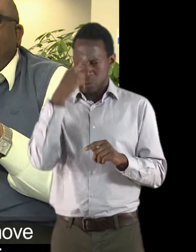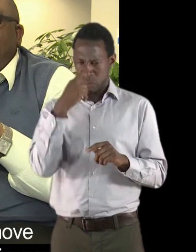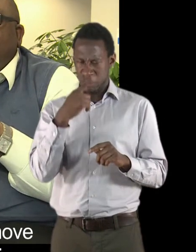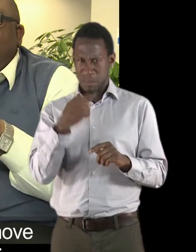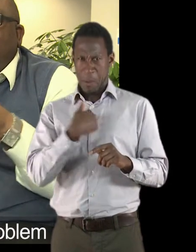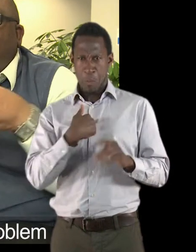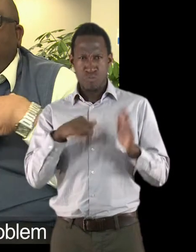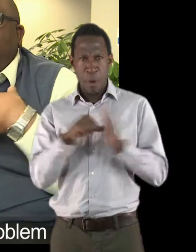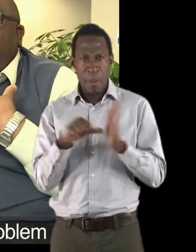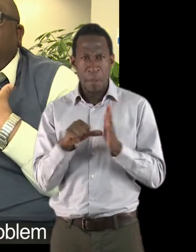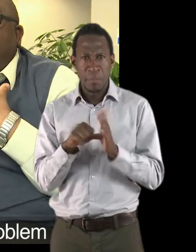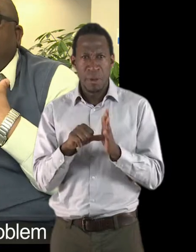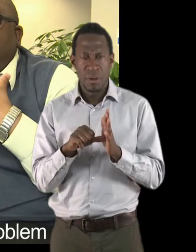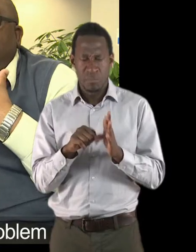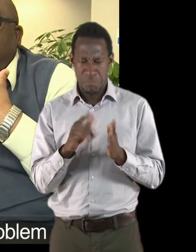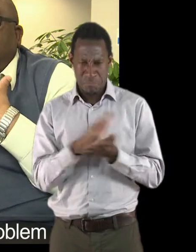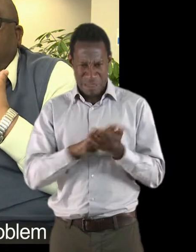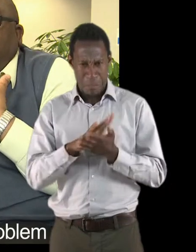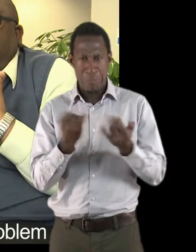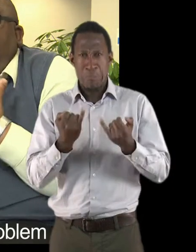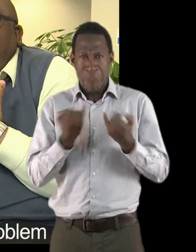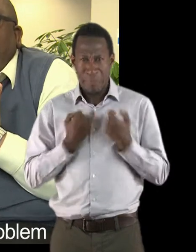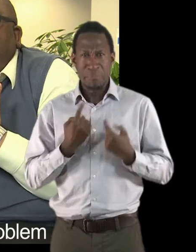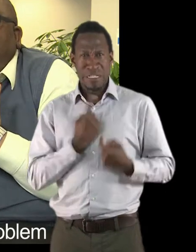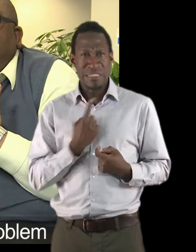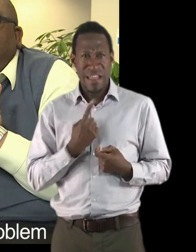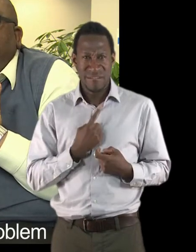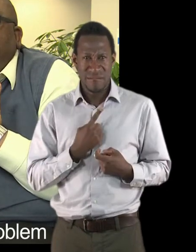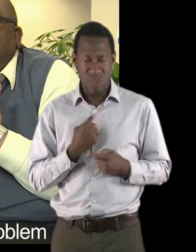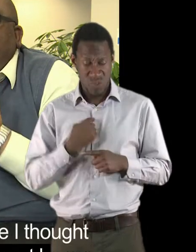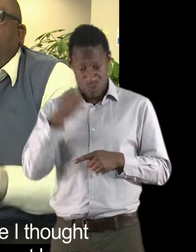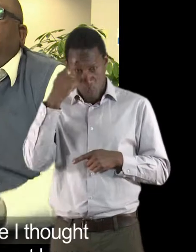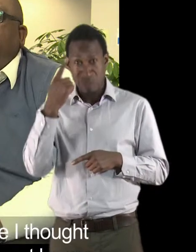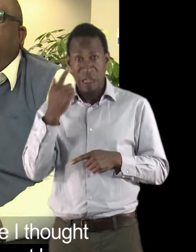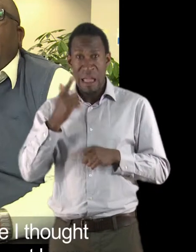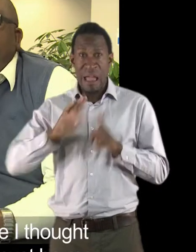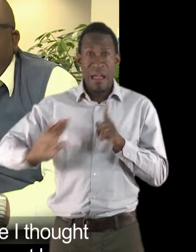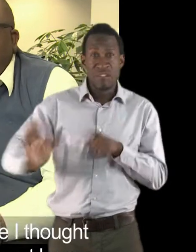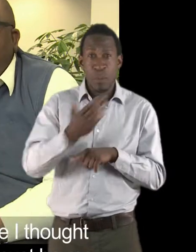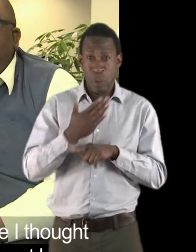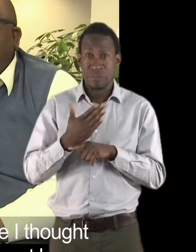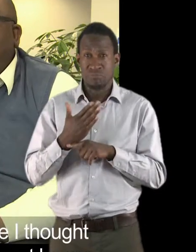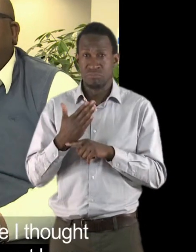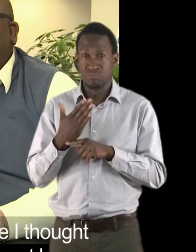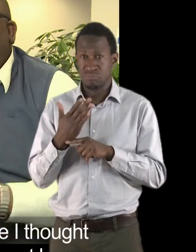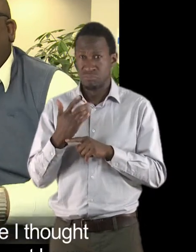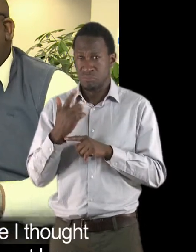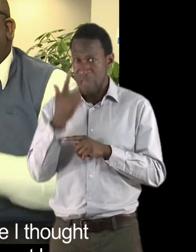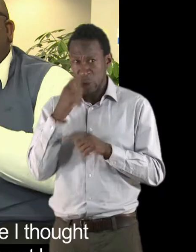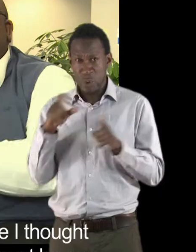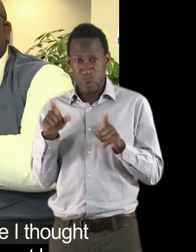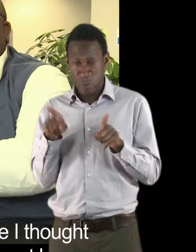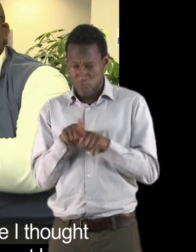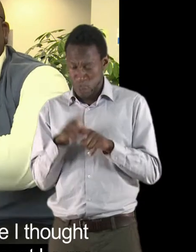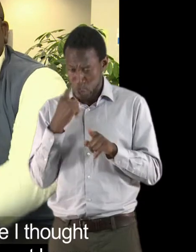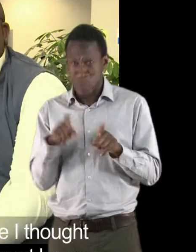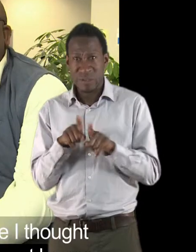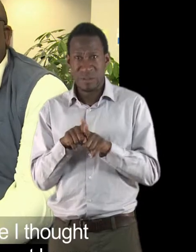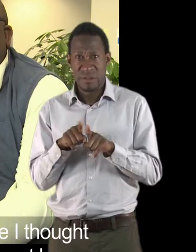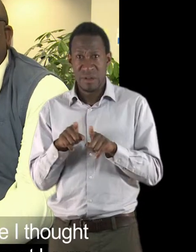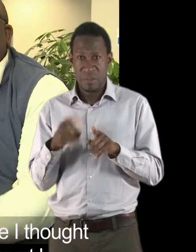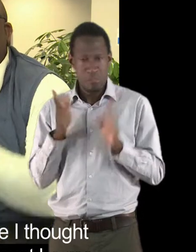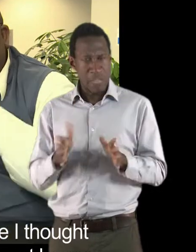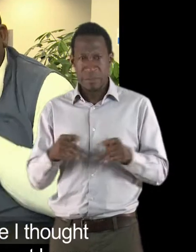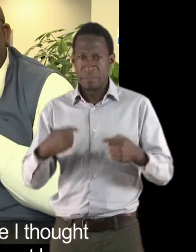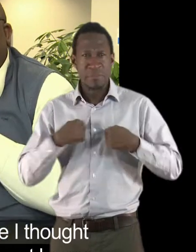I thought that was my problem and I blamed myself because I thought everybody else can